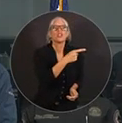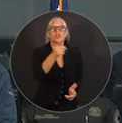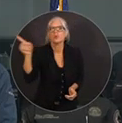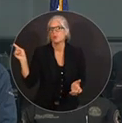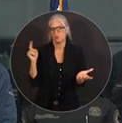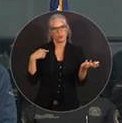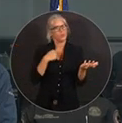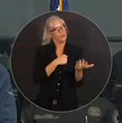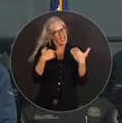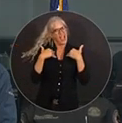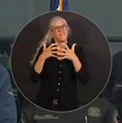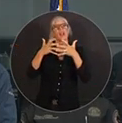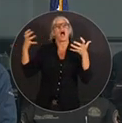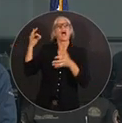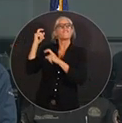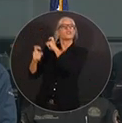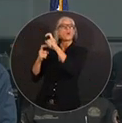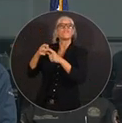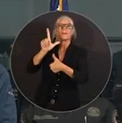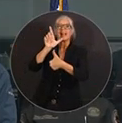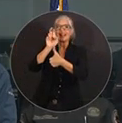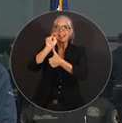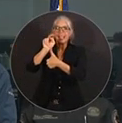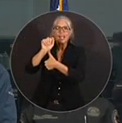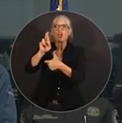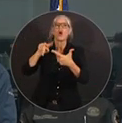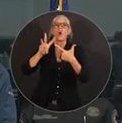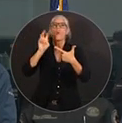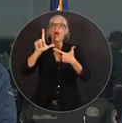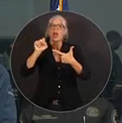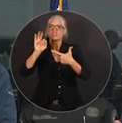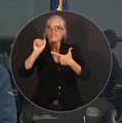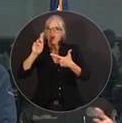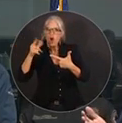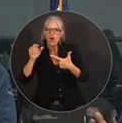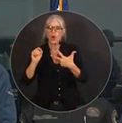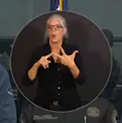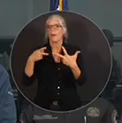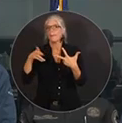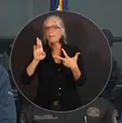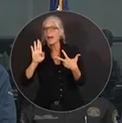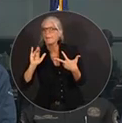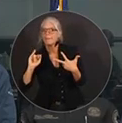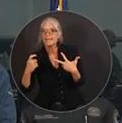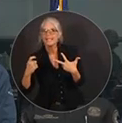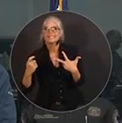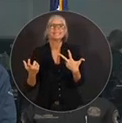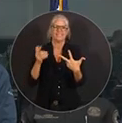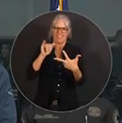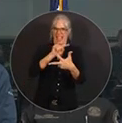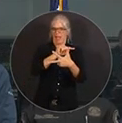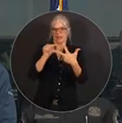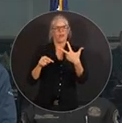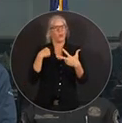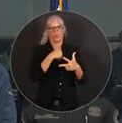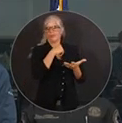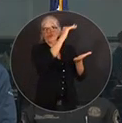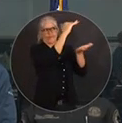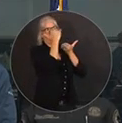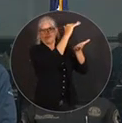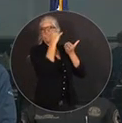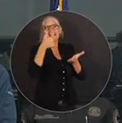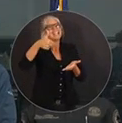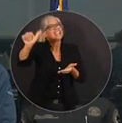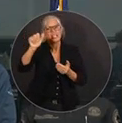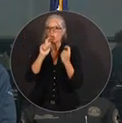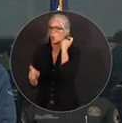Lenar, Wells Fargo, Walmart, and Publix. But we're accepting donations in any amount that you can do.